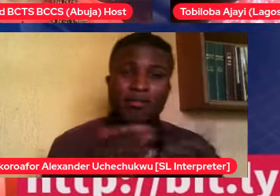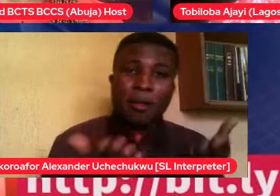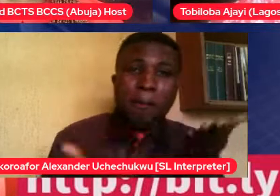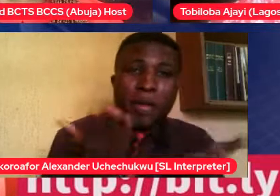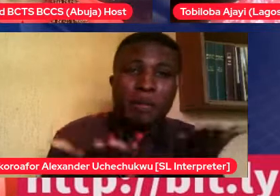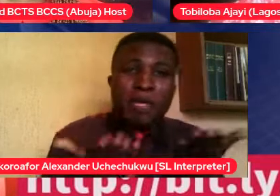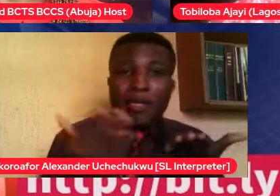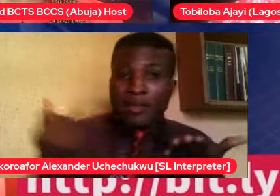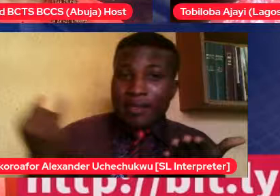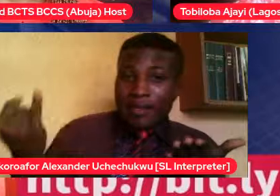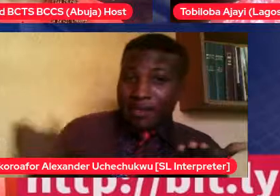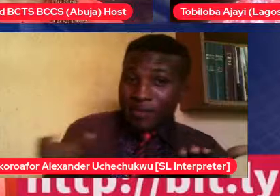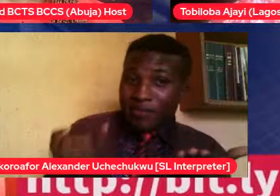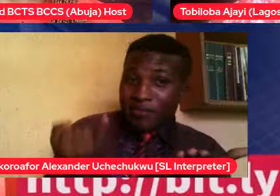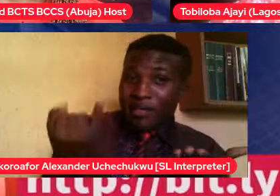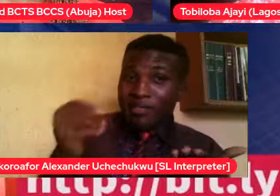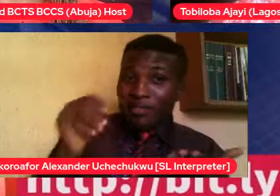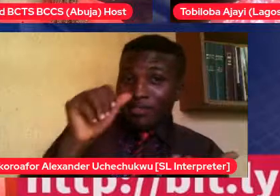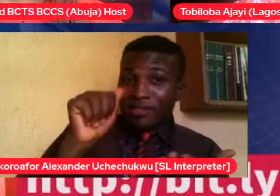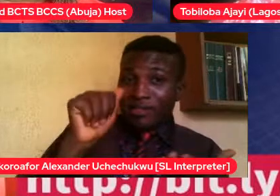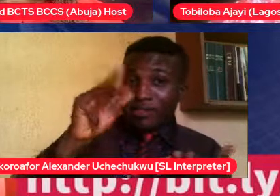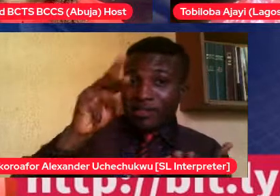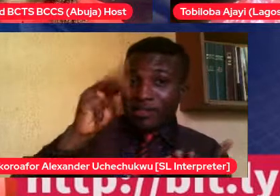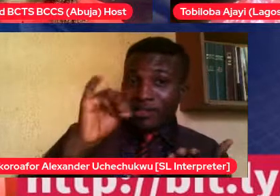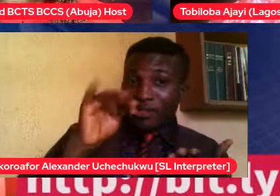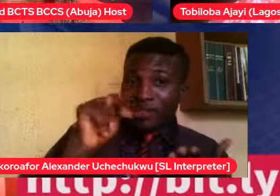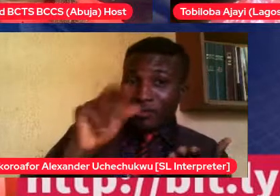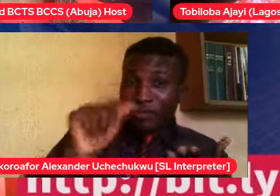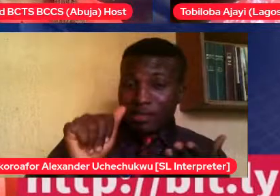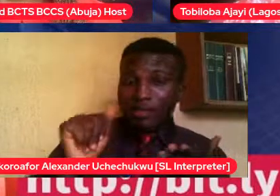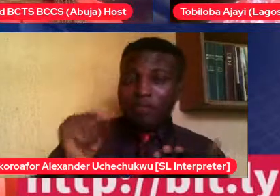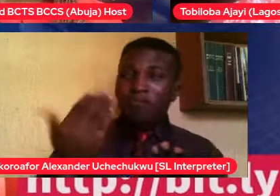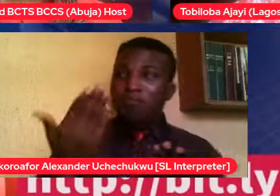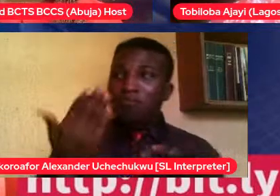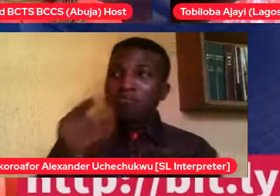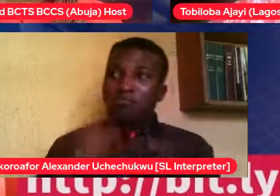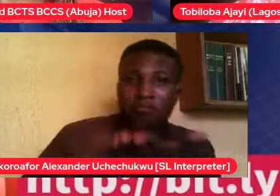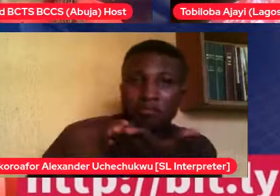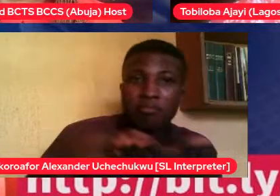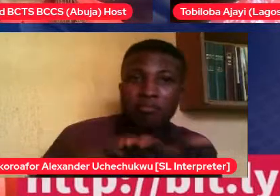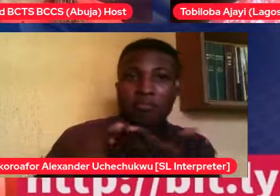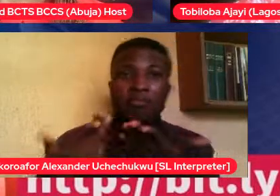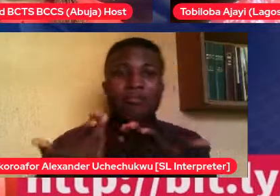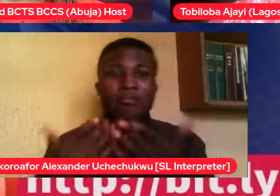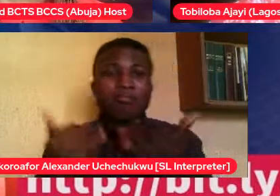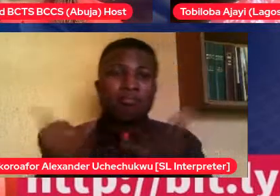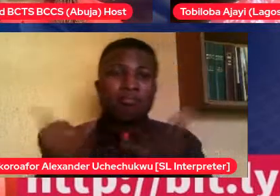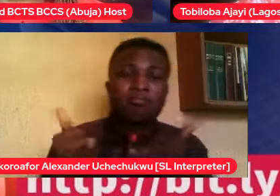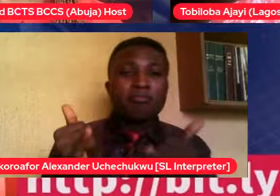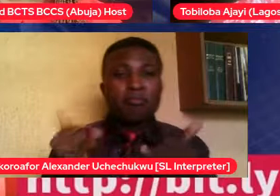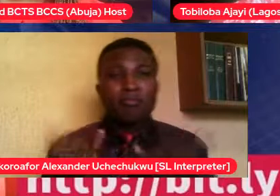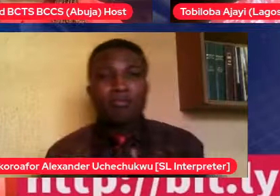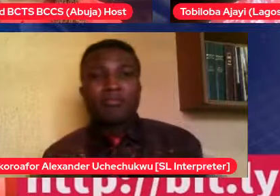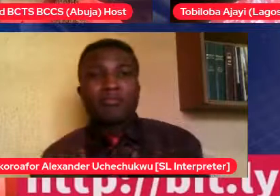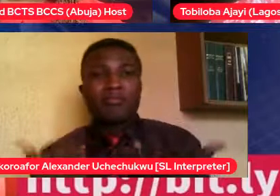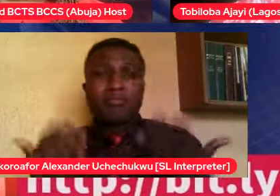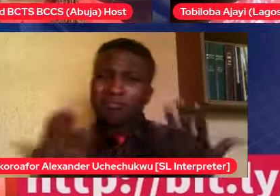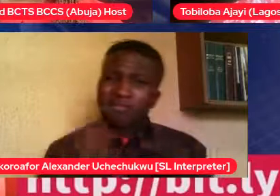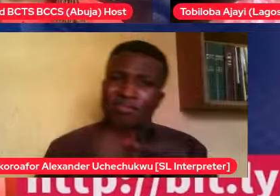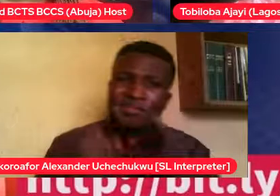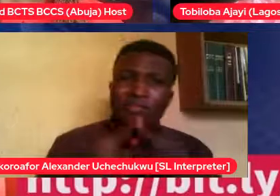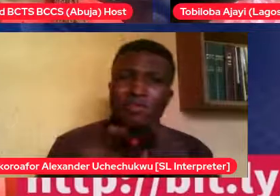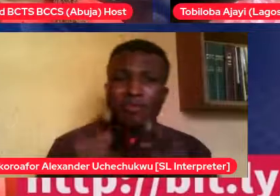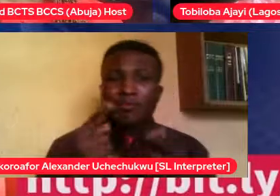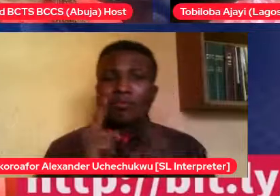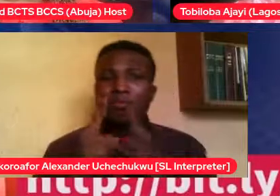assignments, you can play games, where we can see you, oversee you, you know, you can talk about the things that you love. It's okay